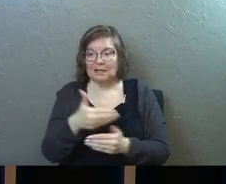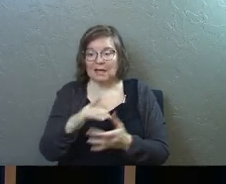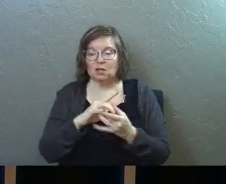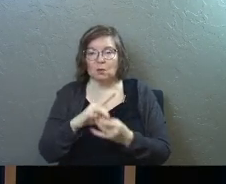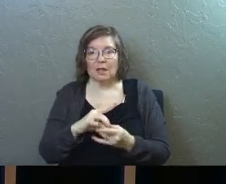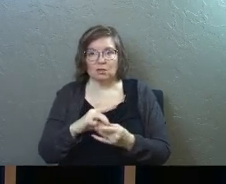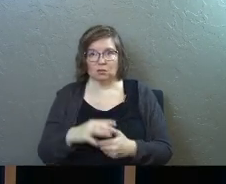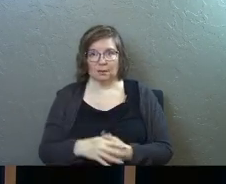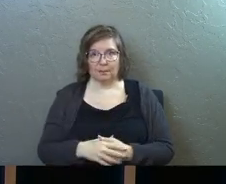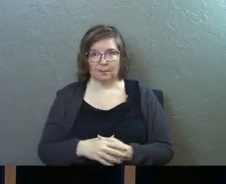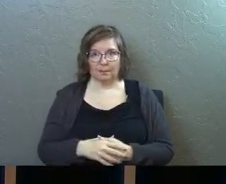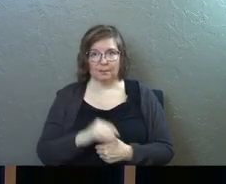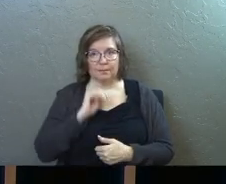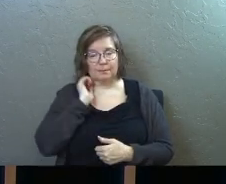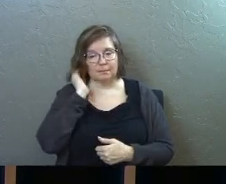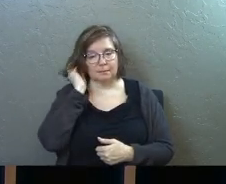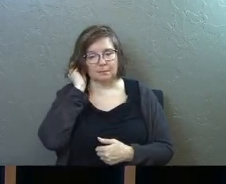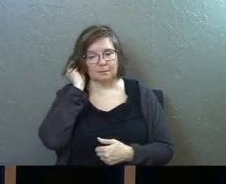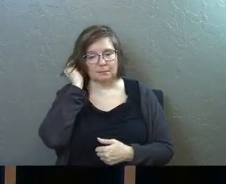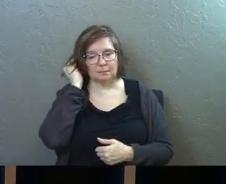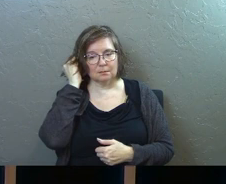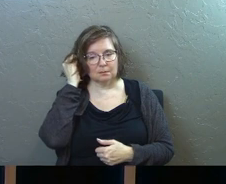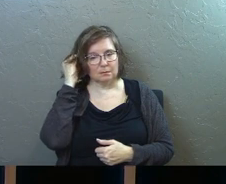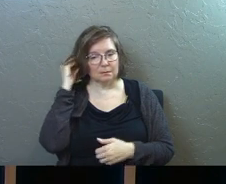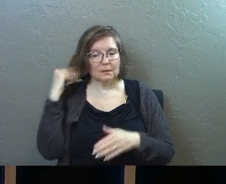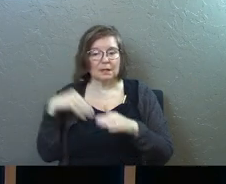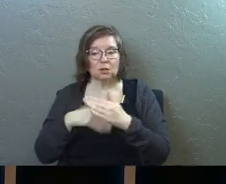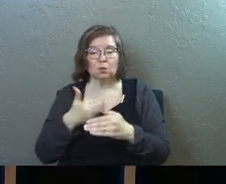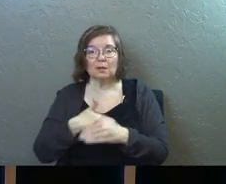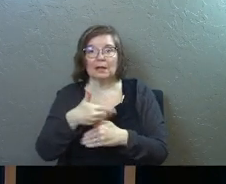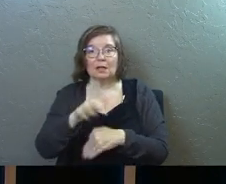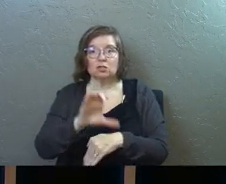the next relationship into the next church